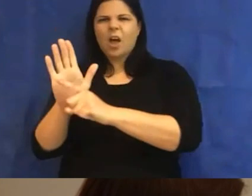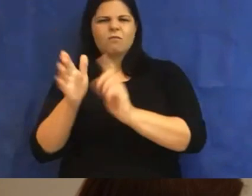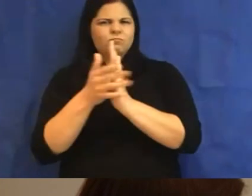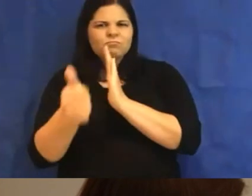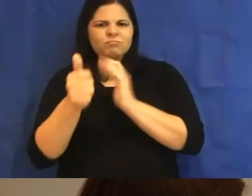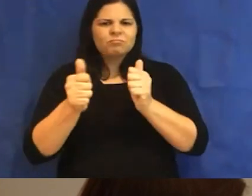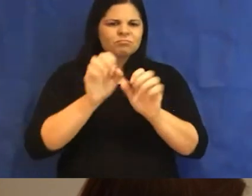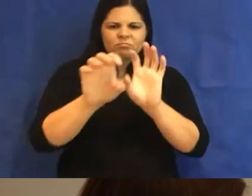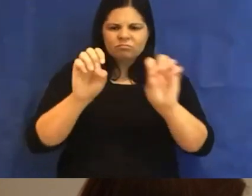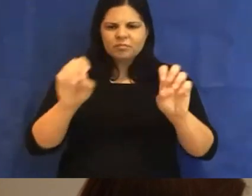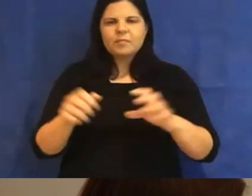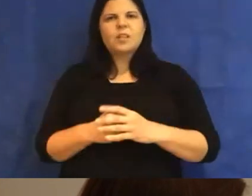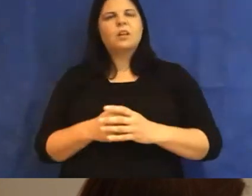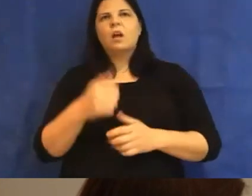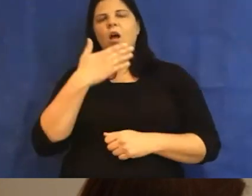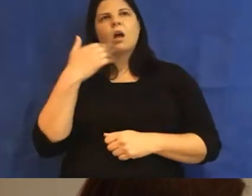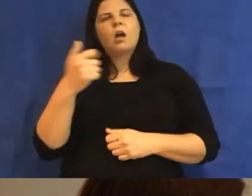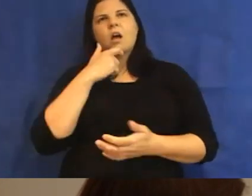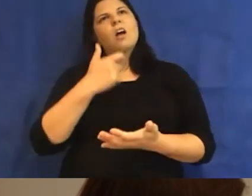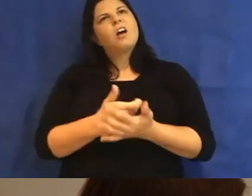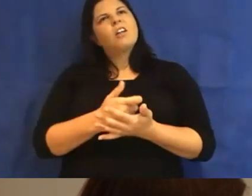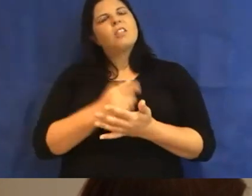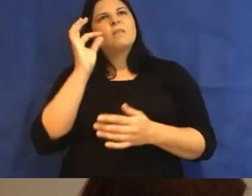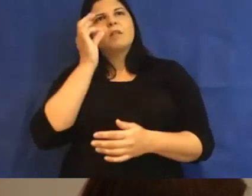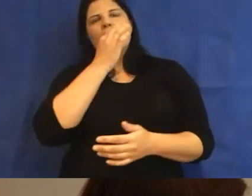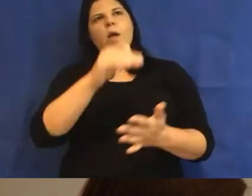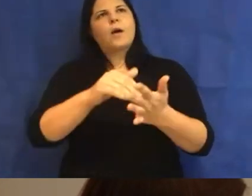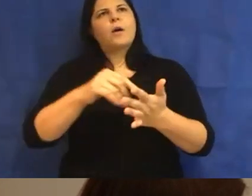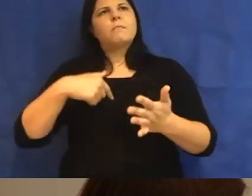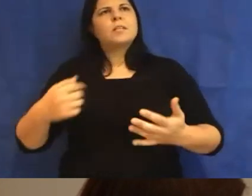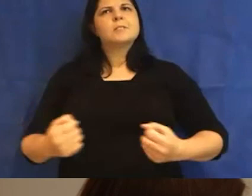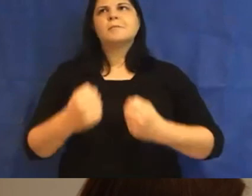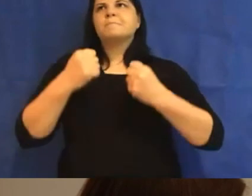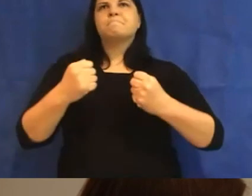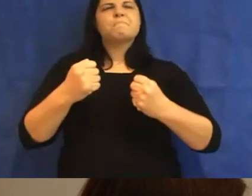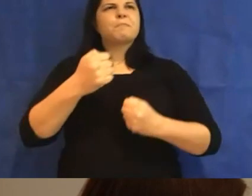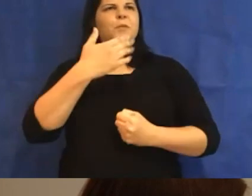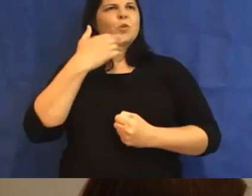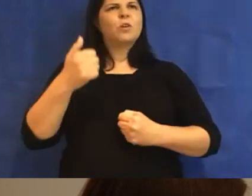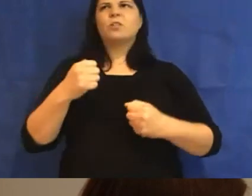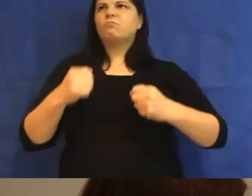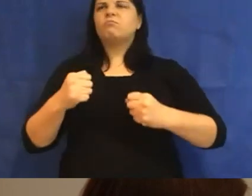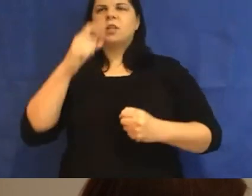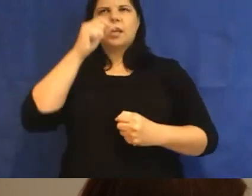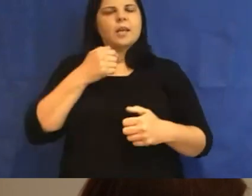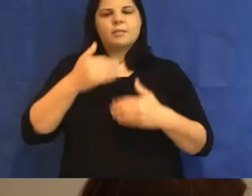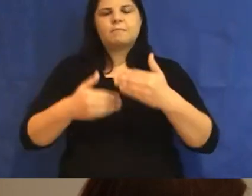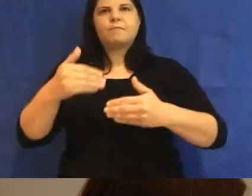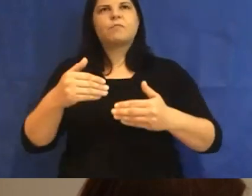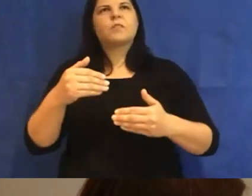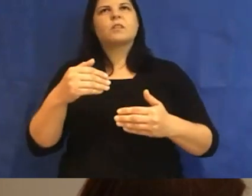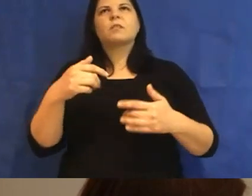floored by their beauty and they became the strength I needed to get me through her service. In a dream, I watched, listened and